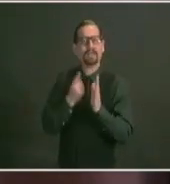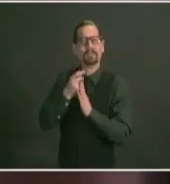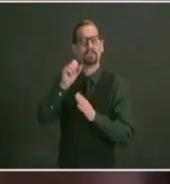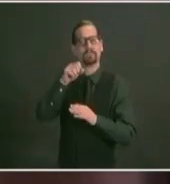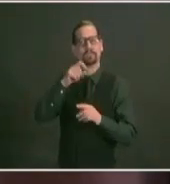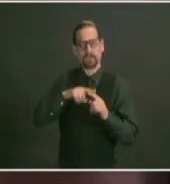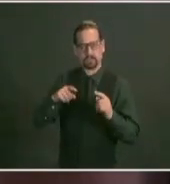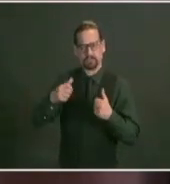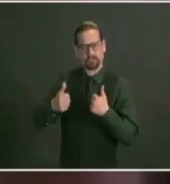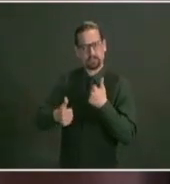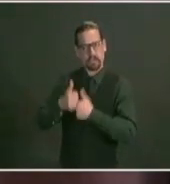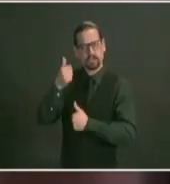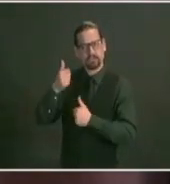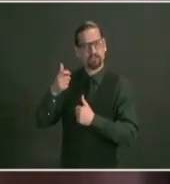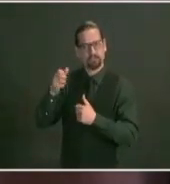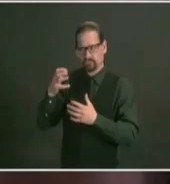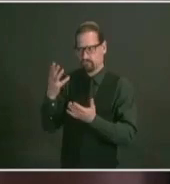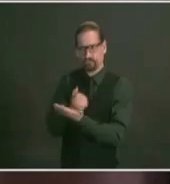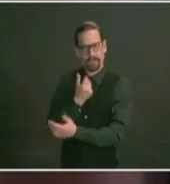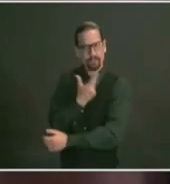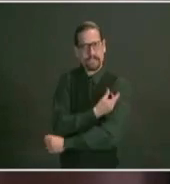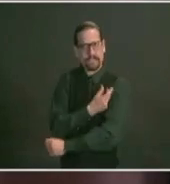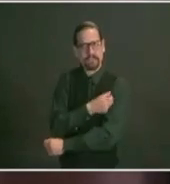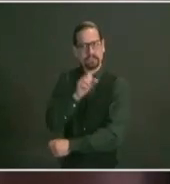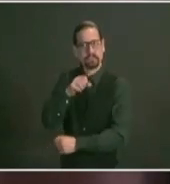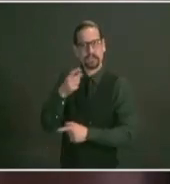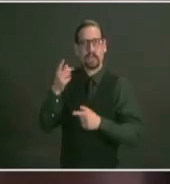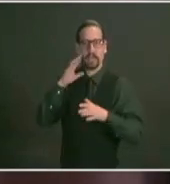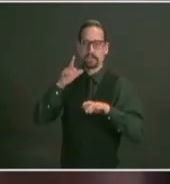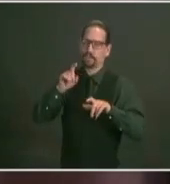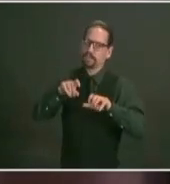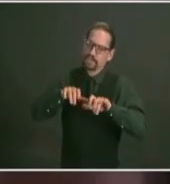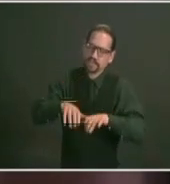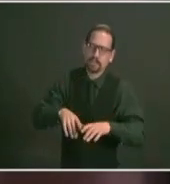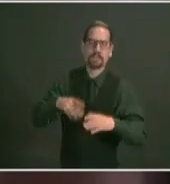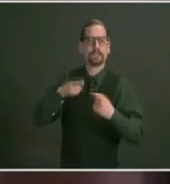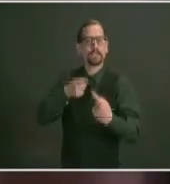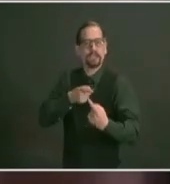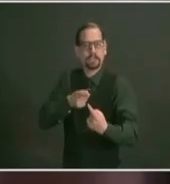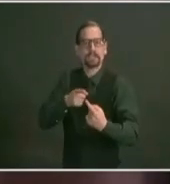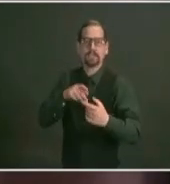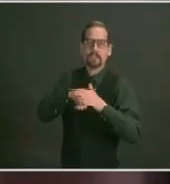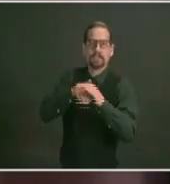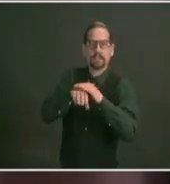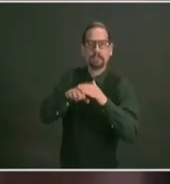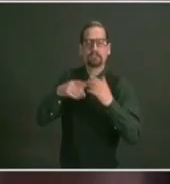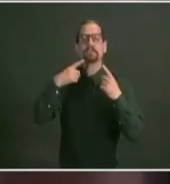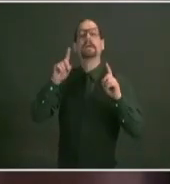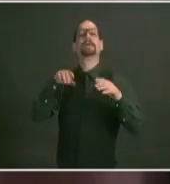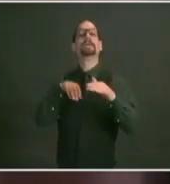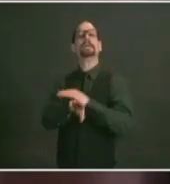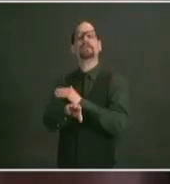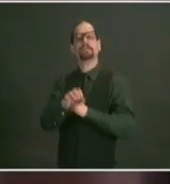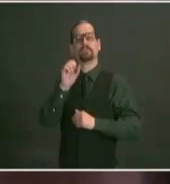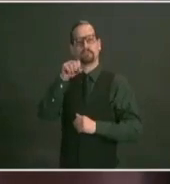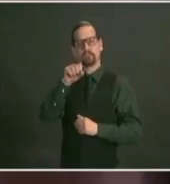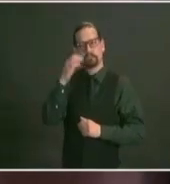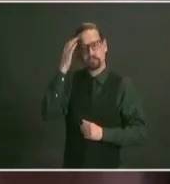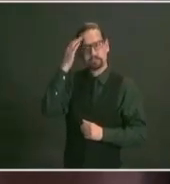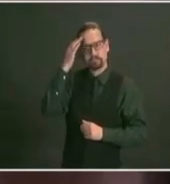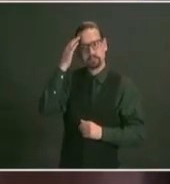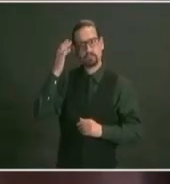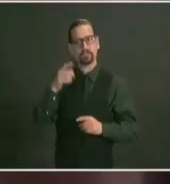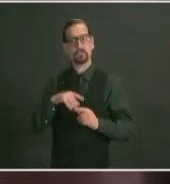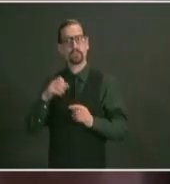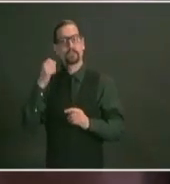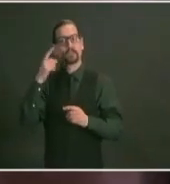vaccine were attempting to log on once we have any vaccine available we want to make it available so